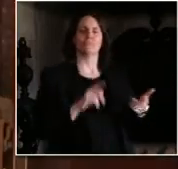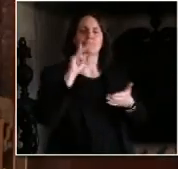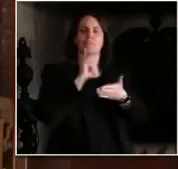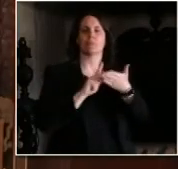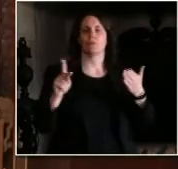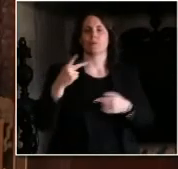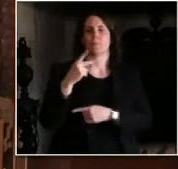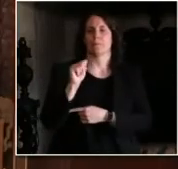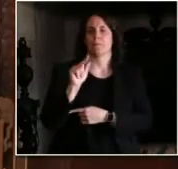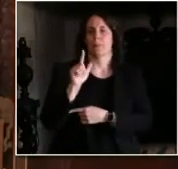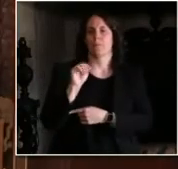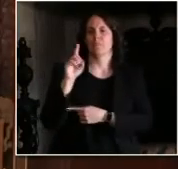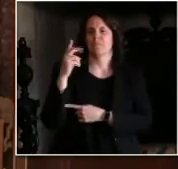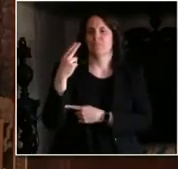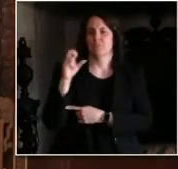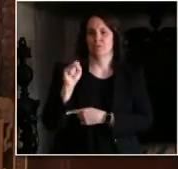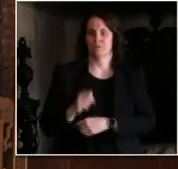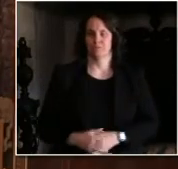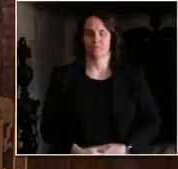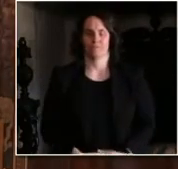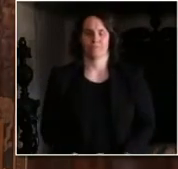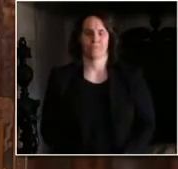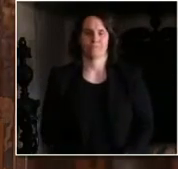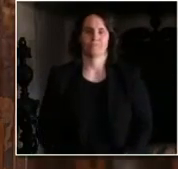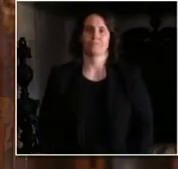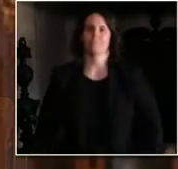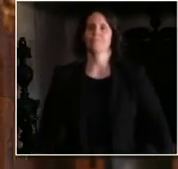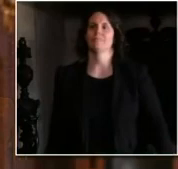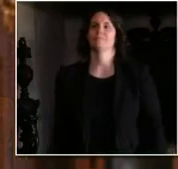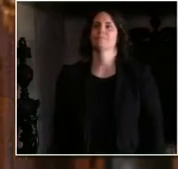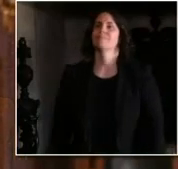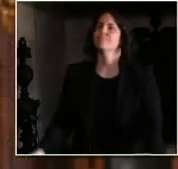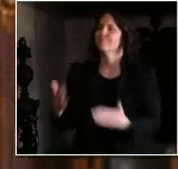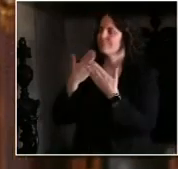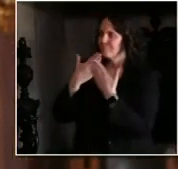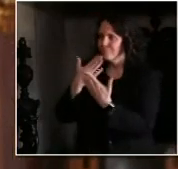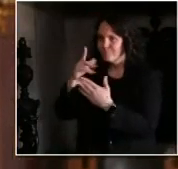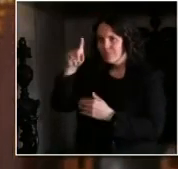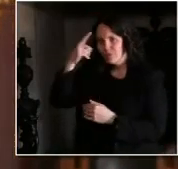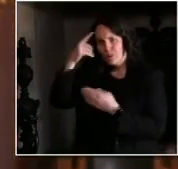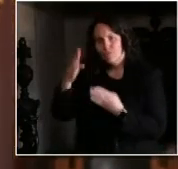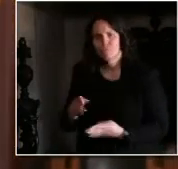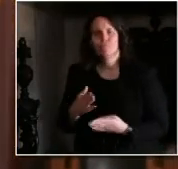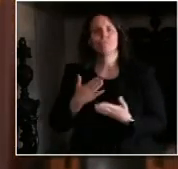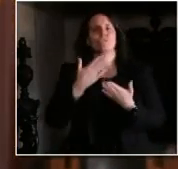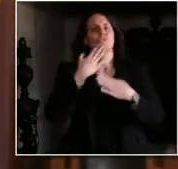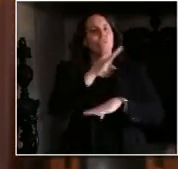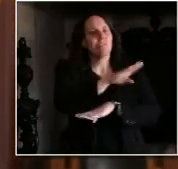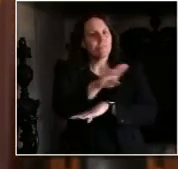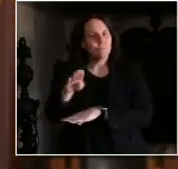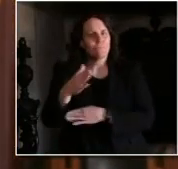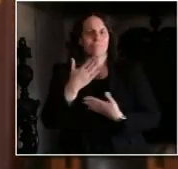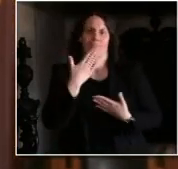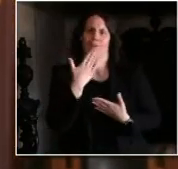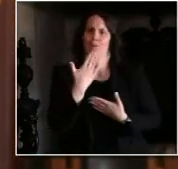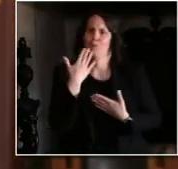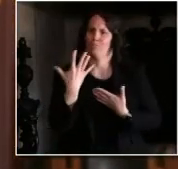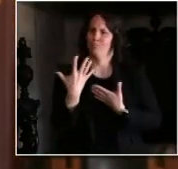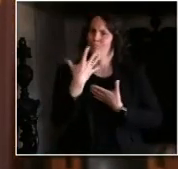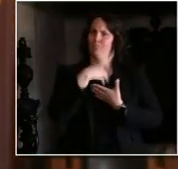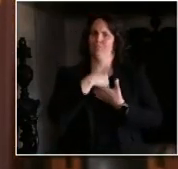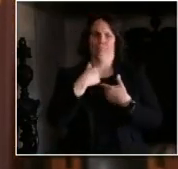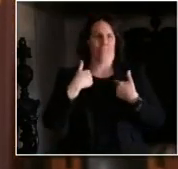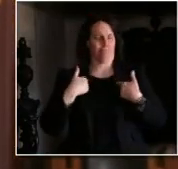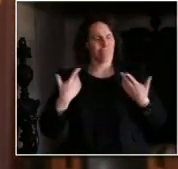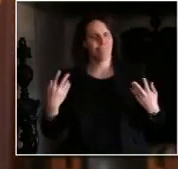Thank you, Governor. Good afternoon, everyone. Thank you, as usual, for joining us again today and for